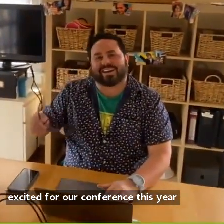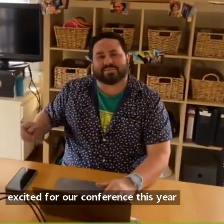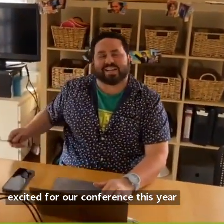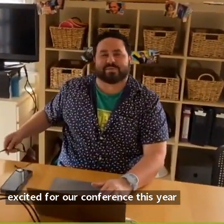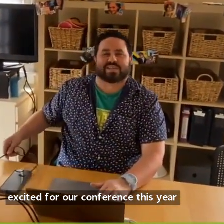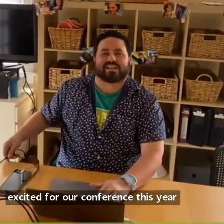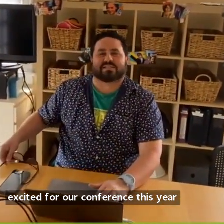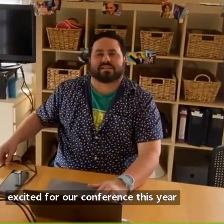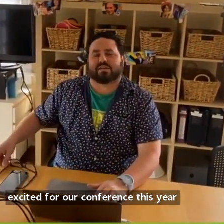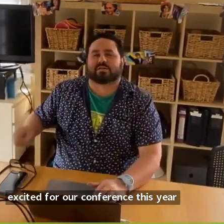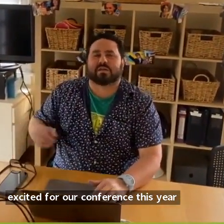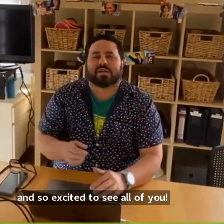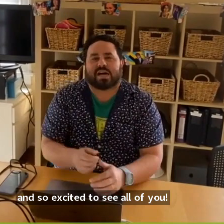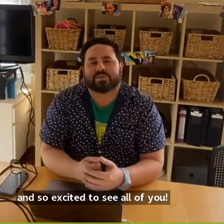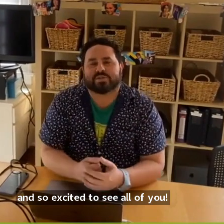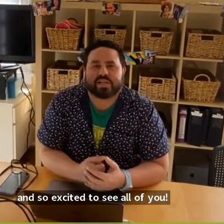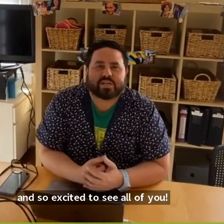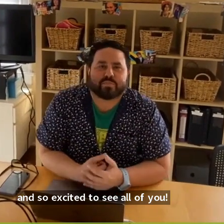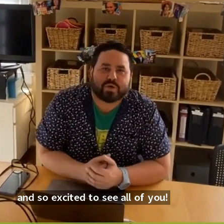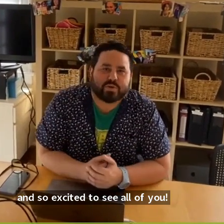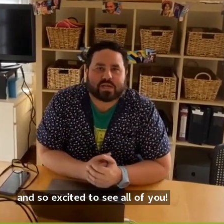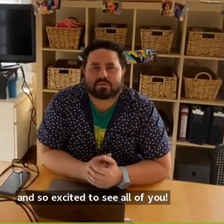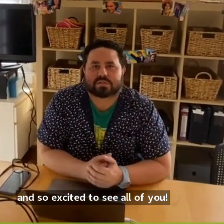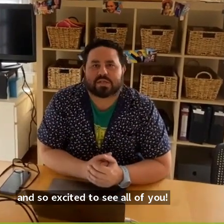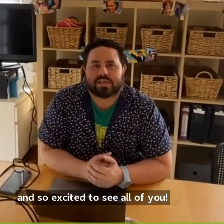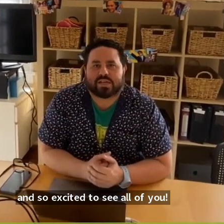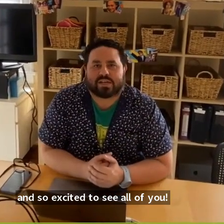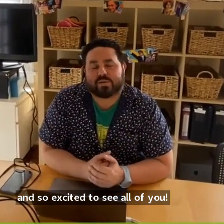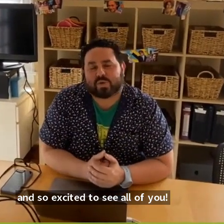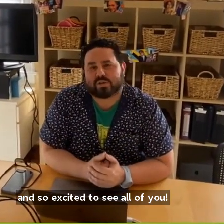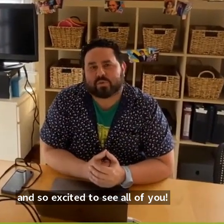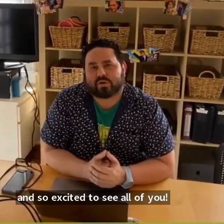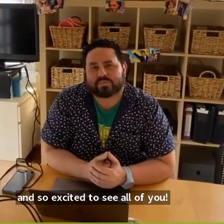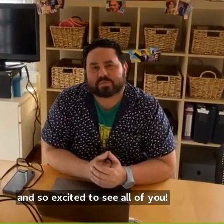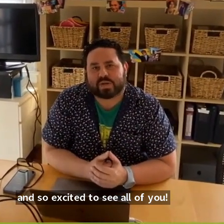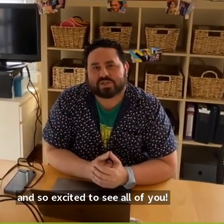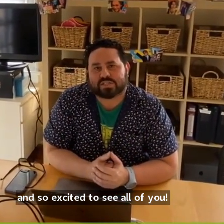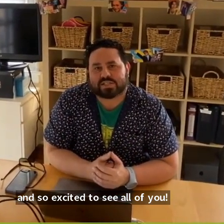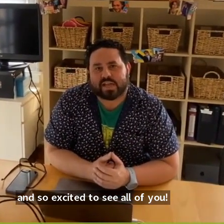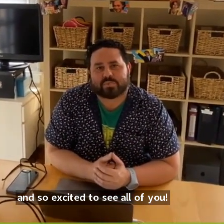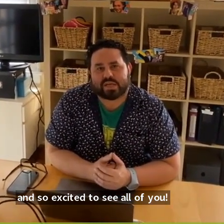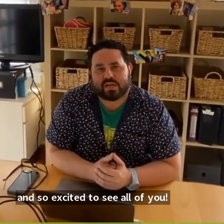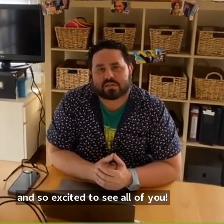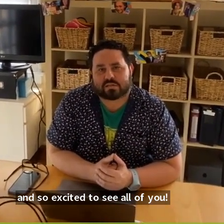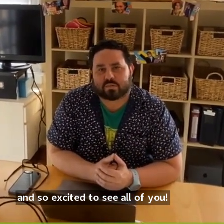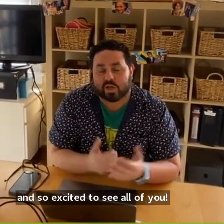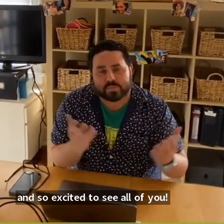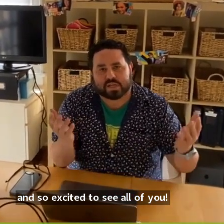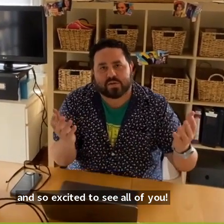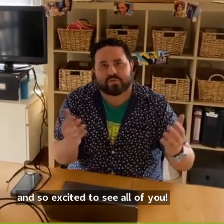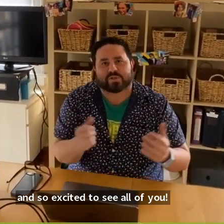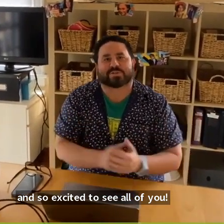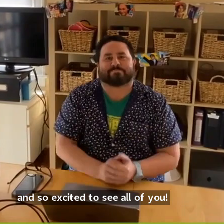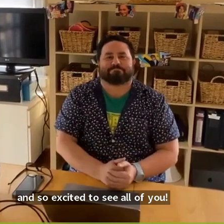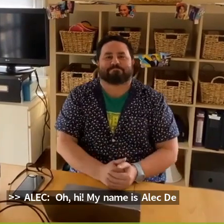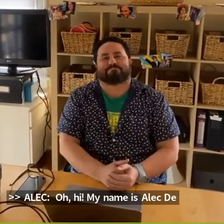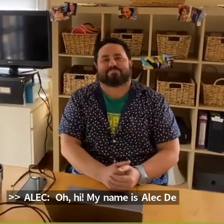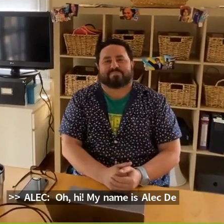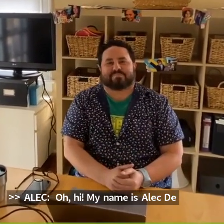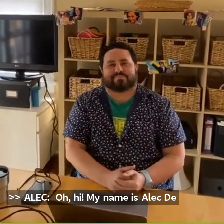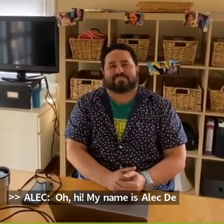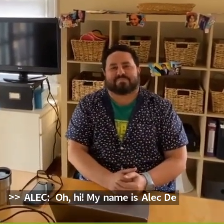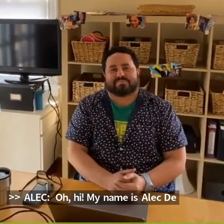Oh, hi. My name is Alec Delia. And I'm one of the program specialists at NPN. Welcome to the conference.